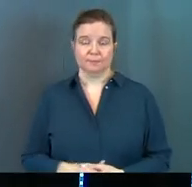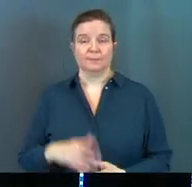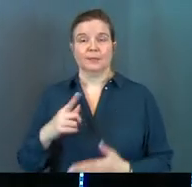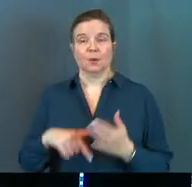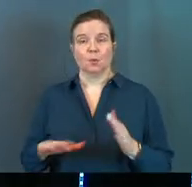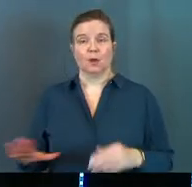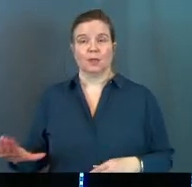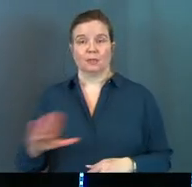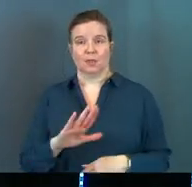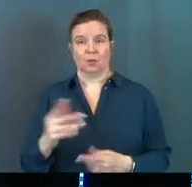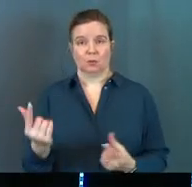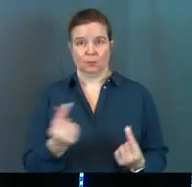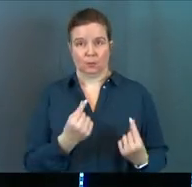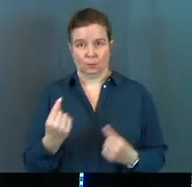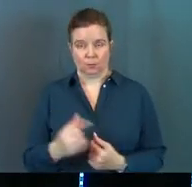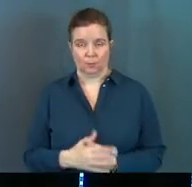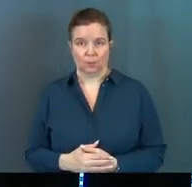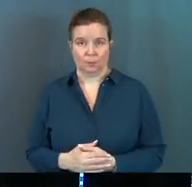That's what they're to do.